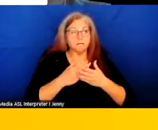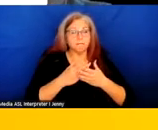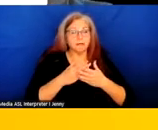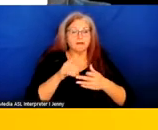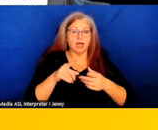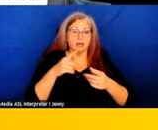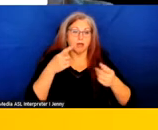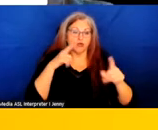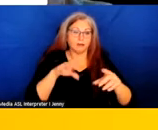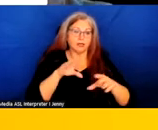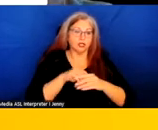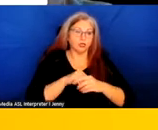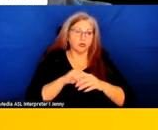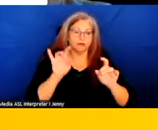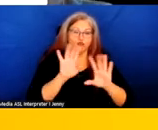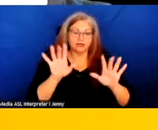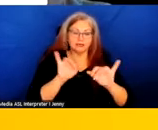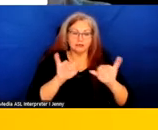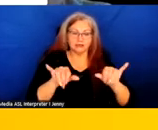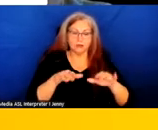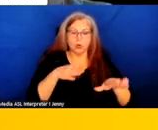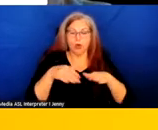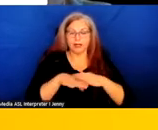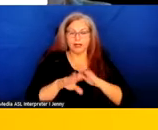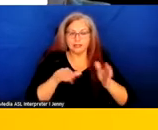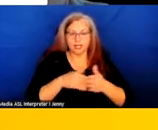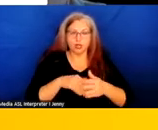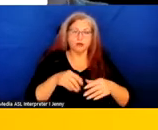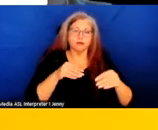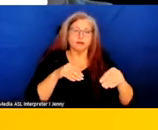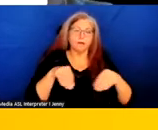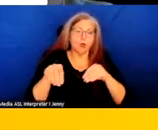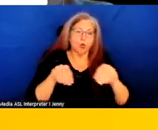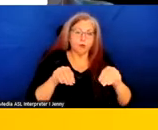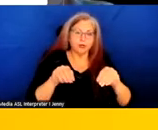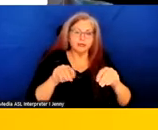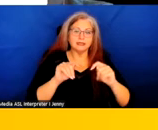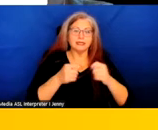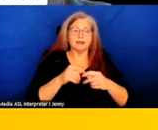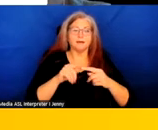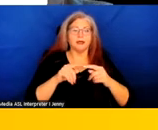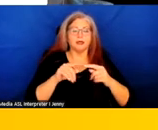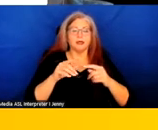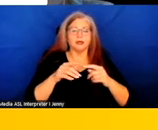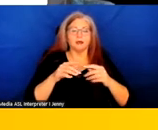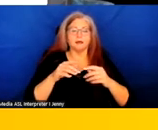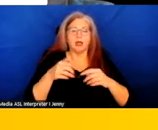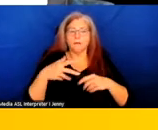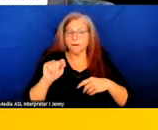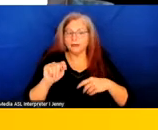agreement include things like a crisis system, walk-in centers, mobile crisis teams, crisis apartments,